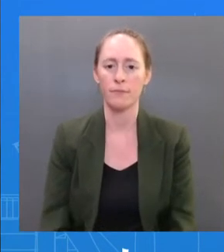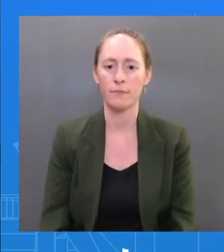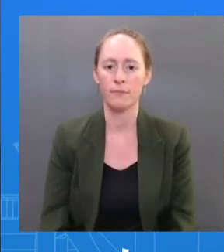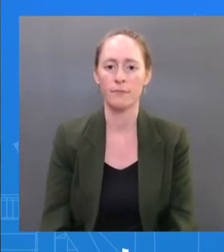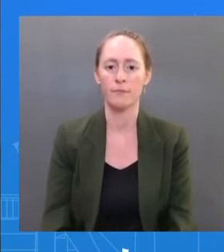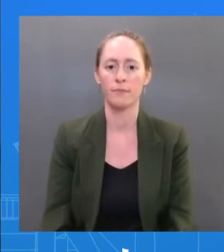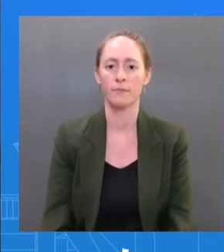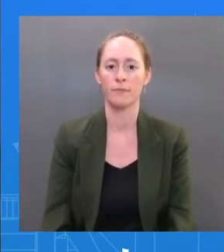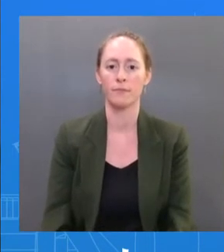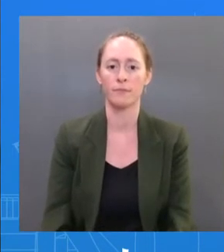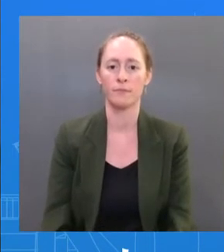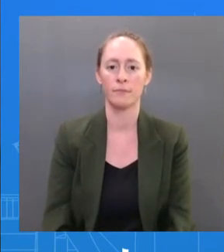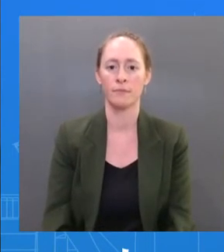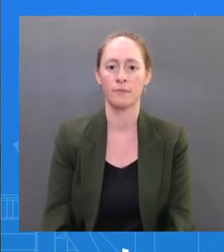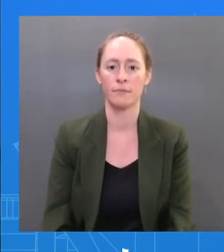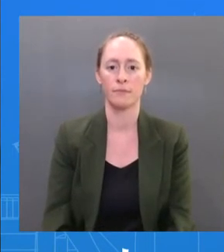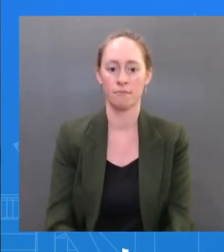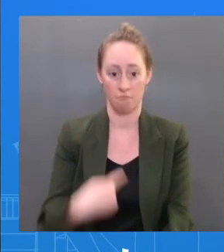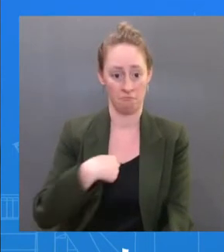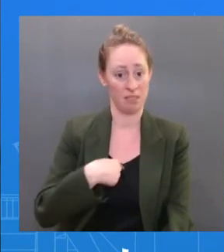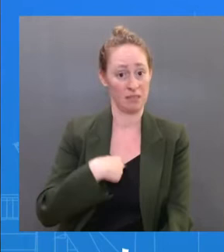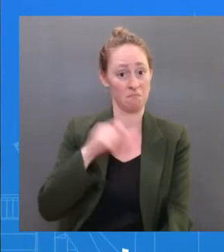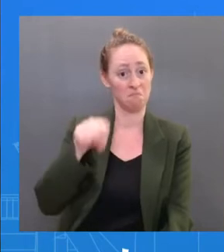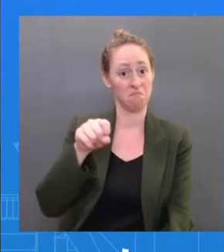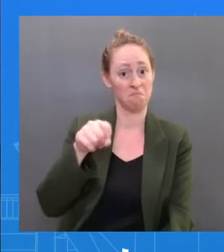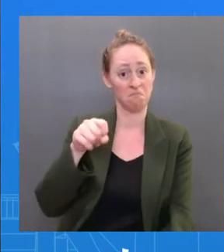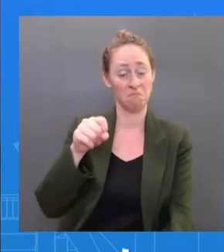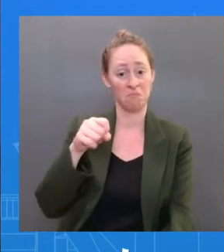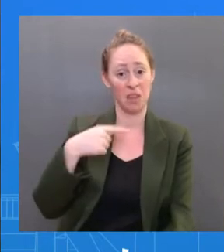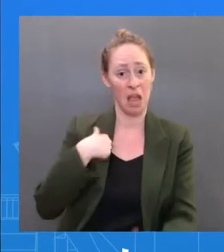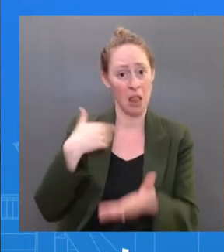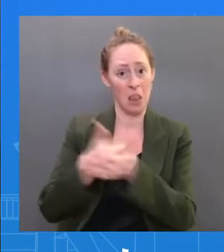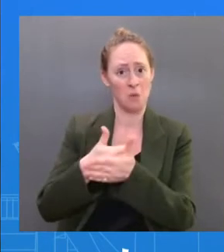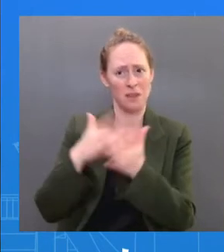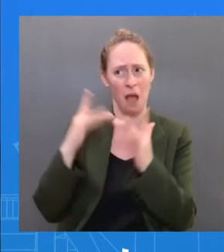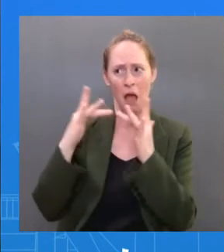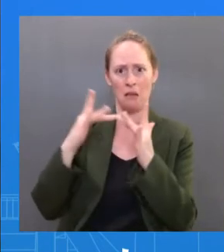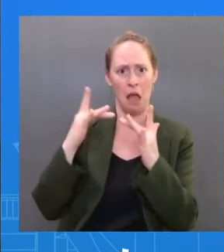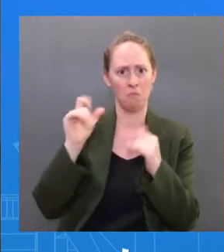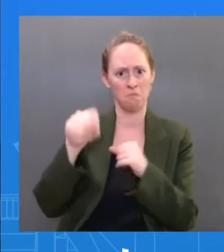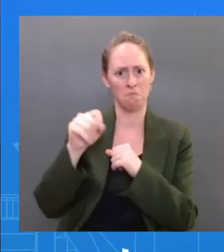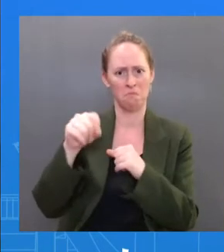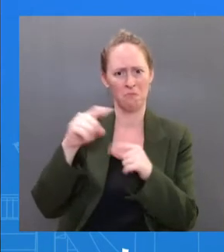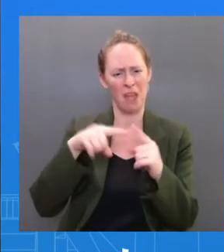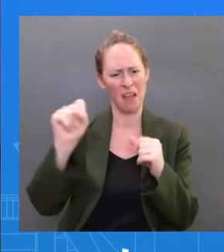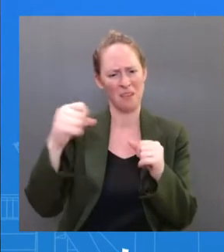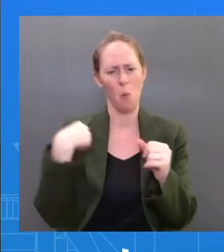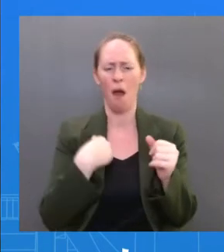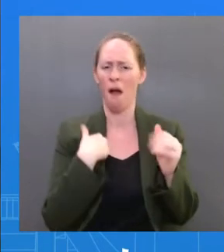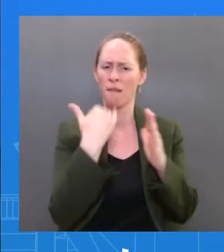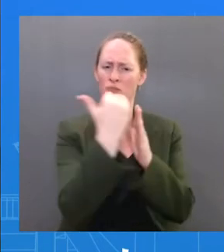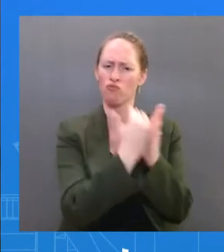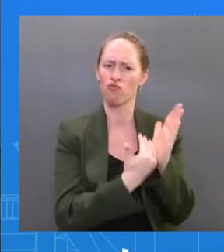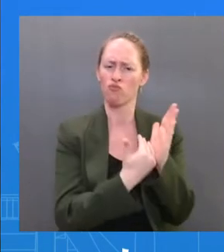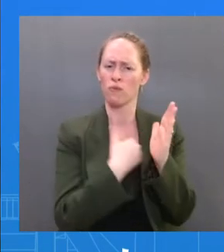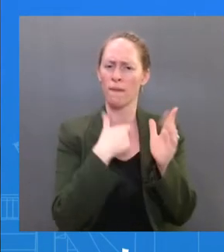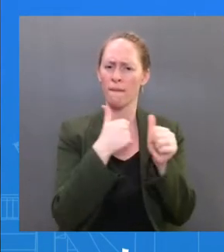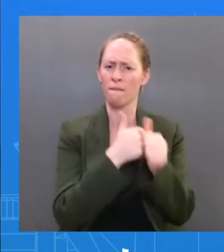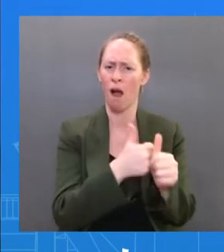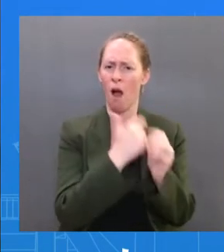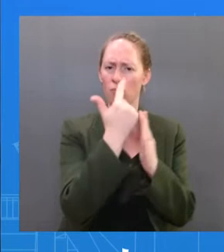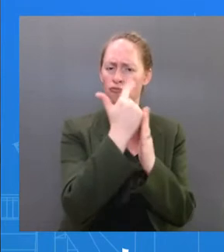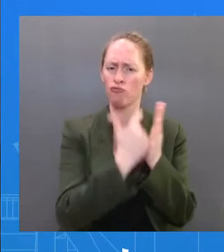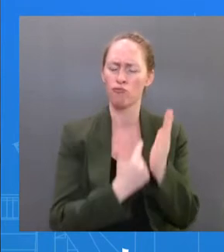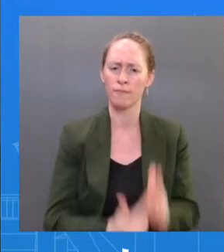follow when it comes to who's a close contact to the President and making sure that we make that clear. And in December of